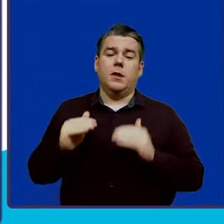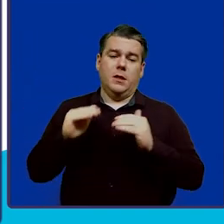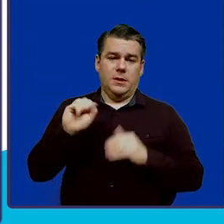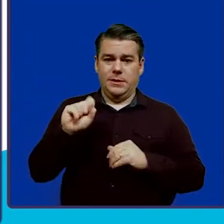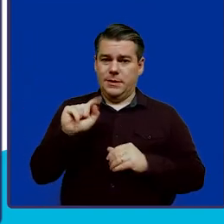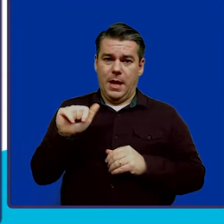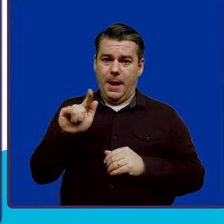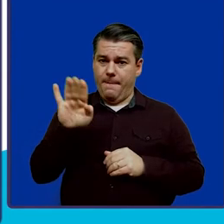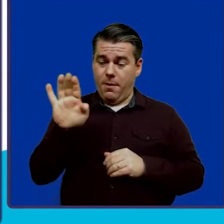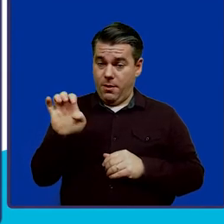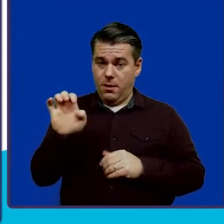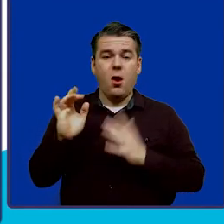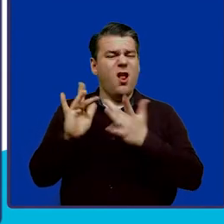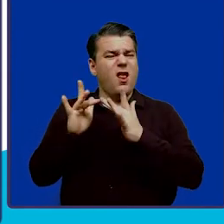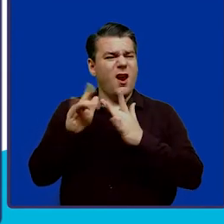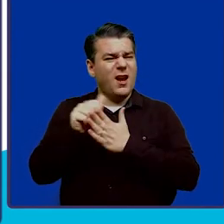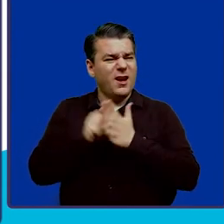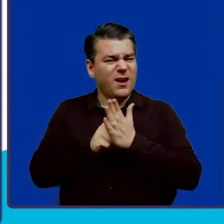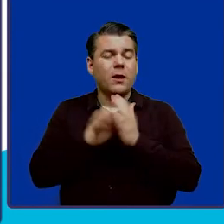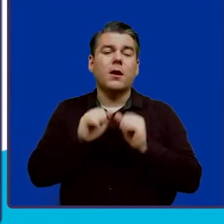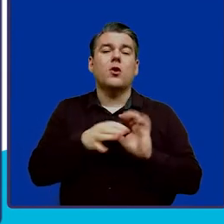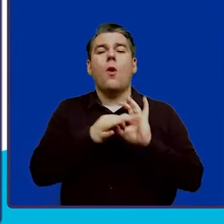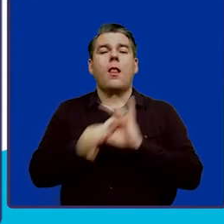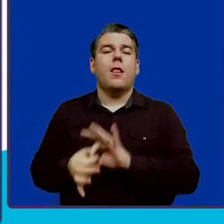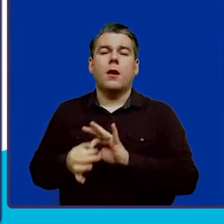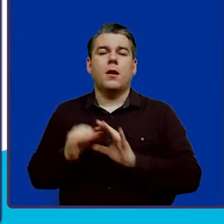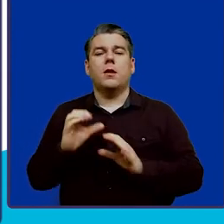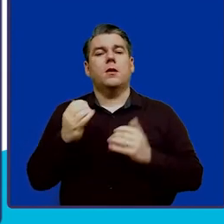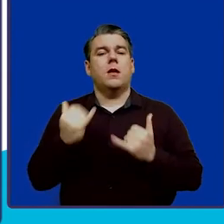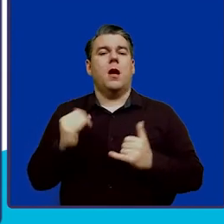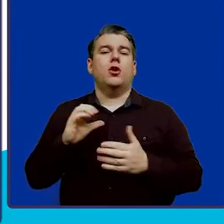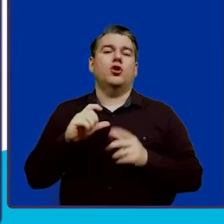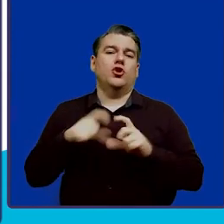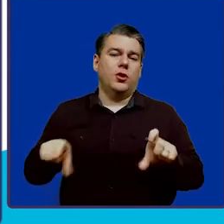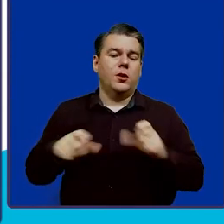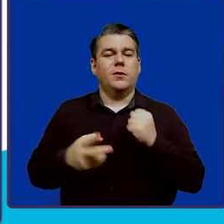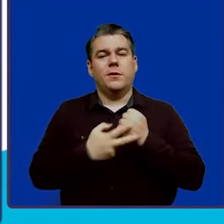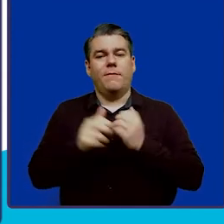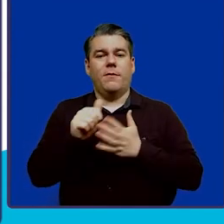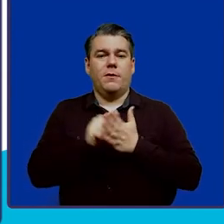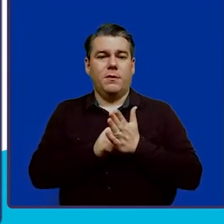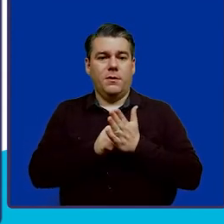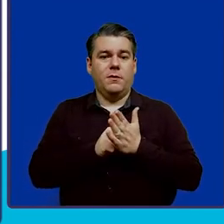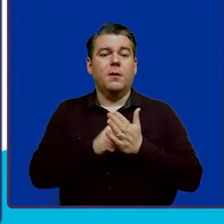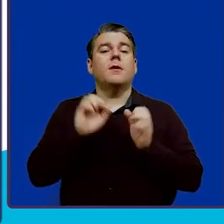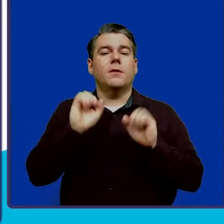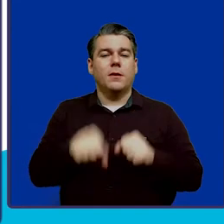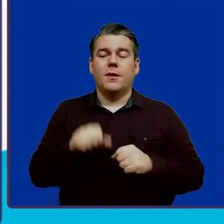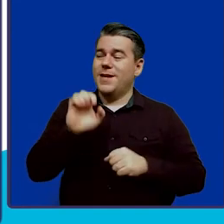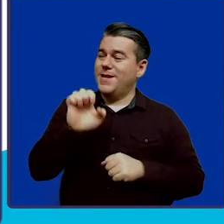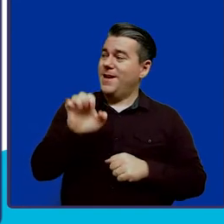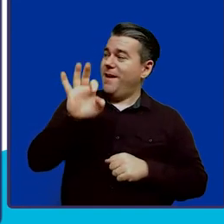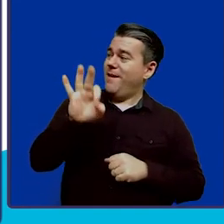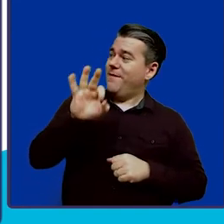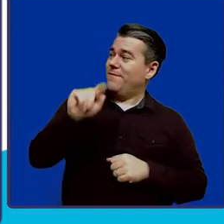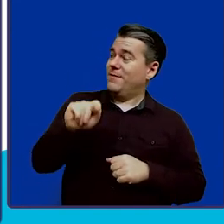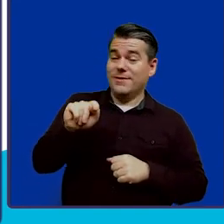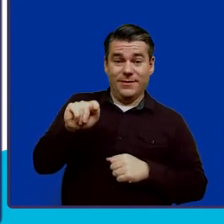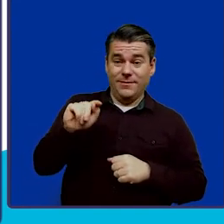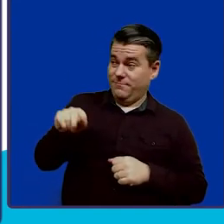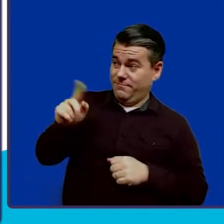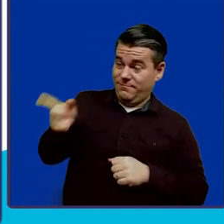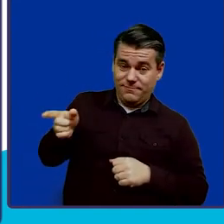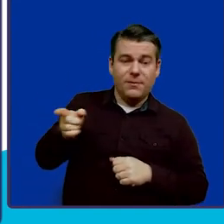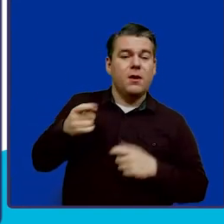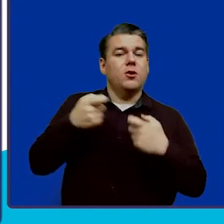account platform, you can link a current checking or saving account, and you can make electronic funds transfers via EFT